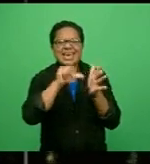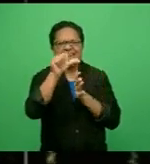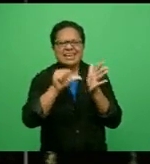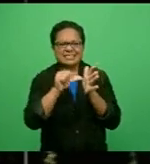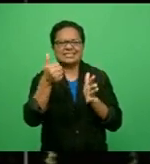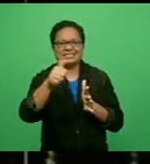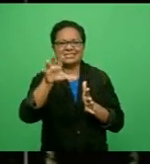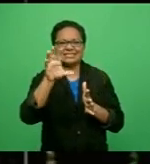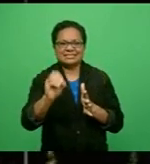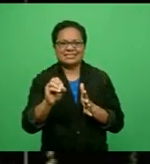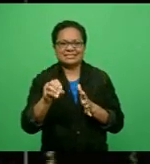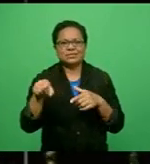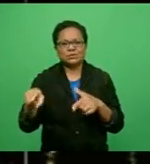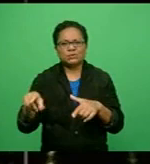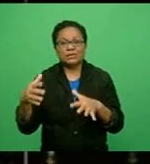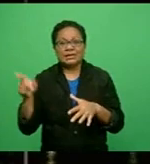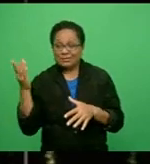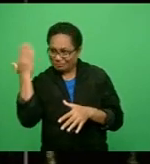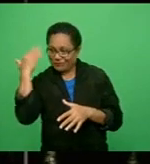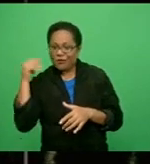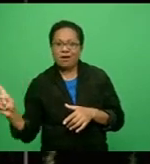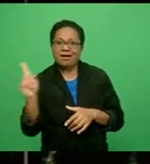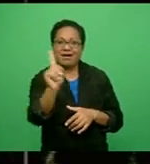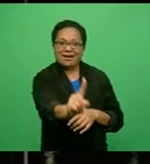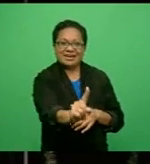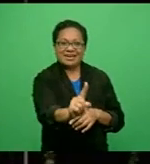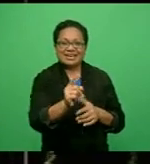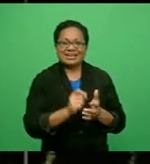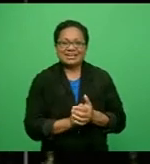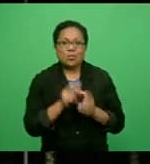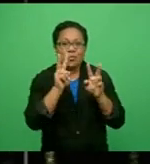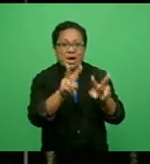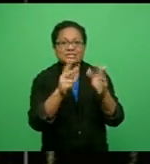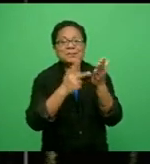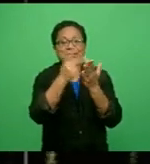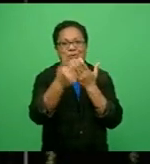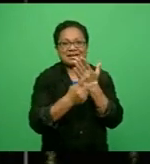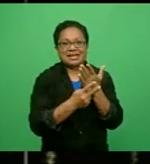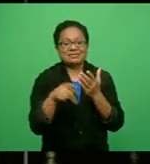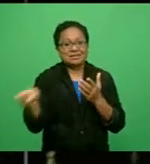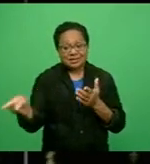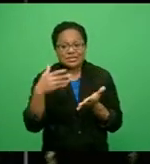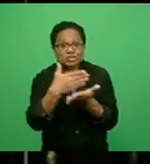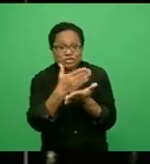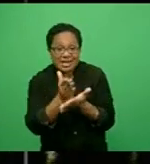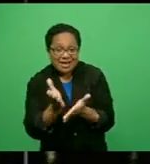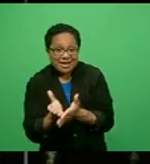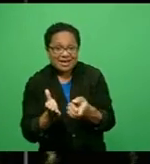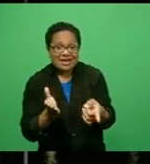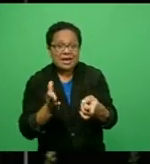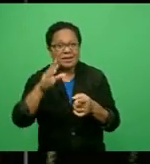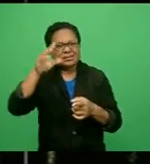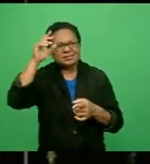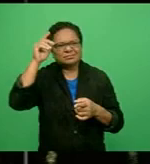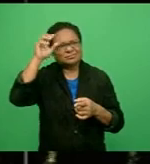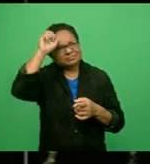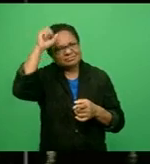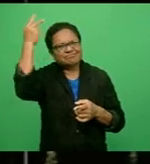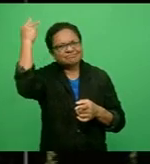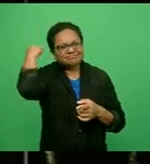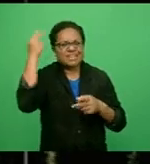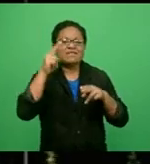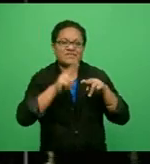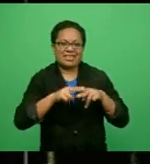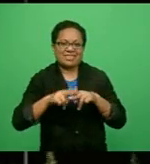spectator among thousands at Alba Park, today shared happy memories of her late father who performed a traditional mekia, Semaina